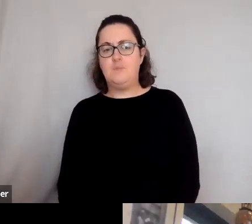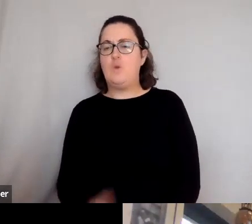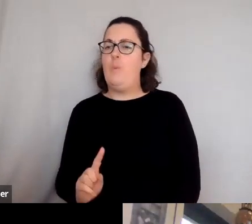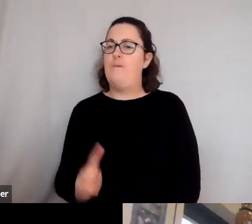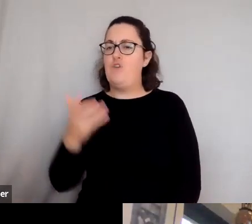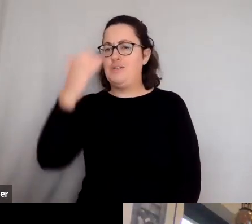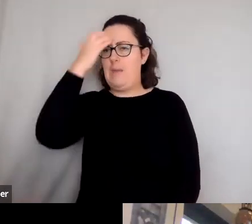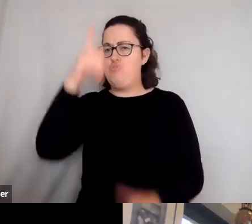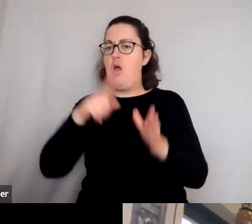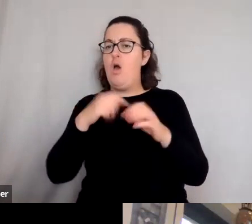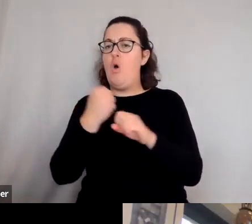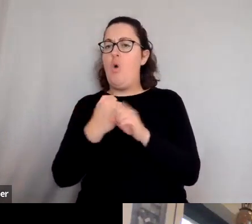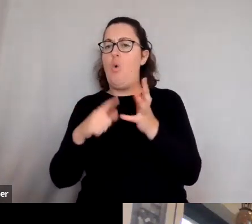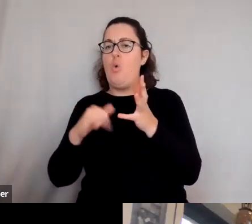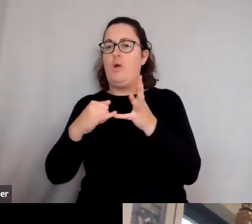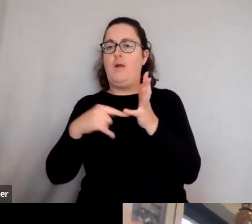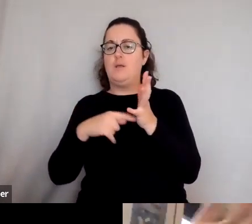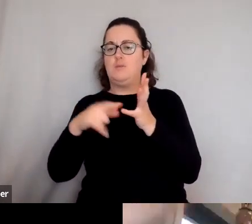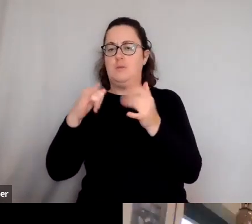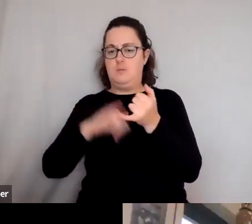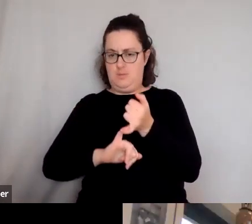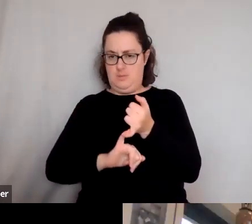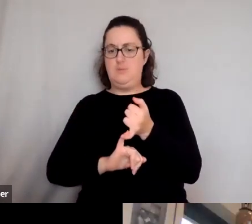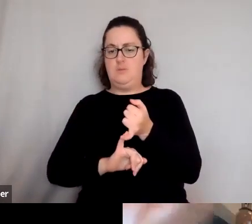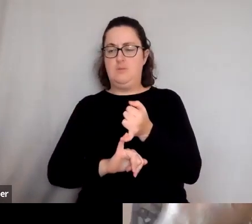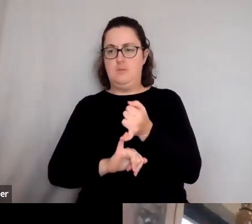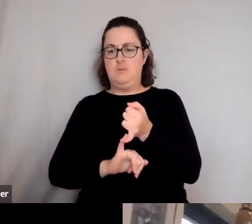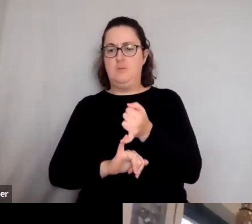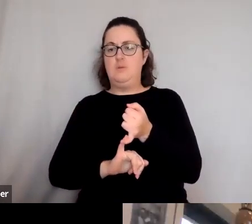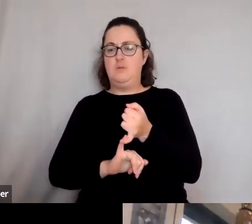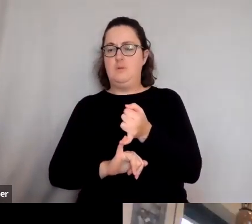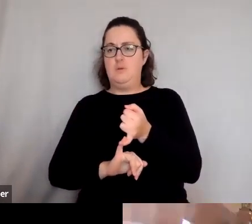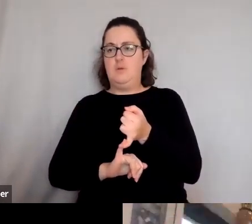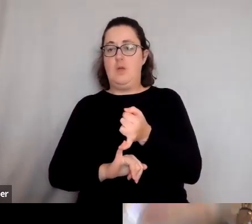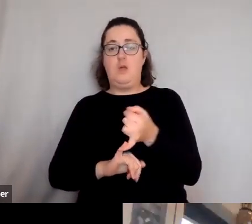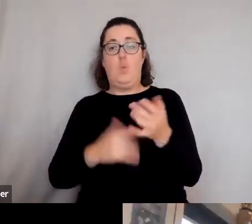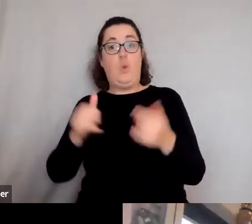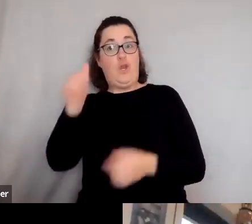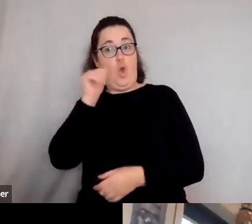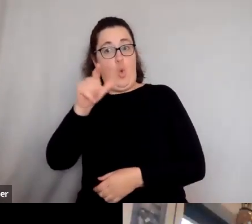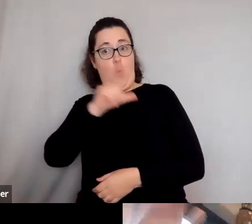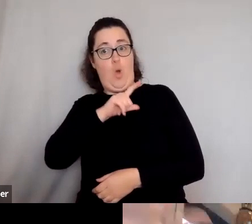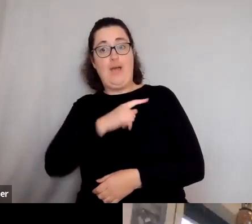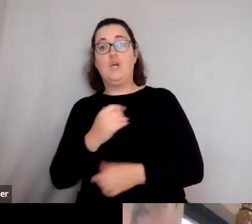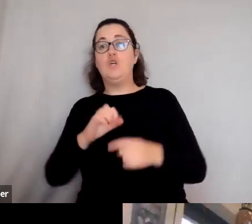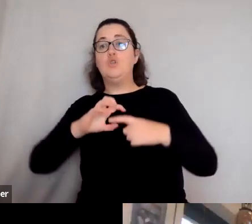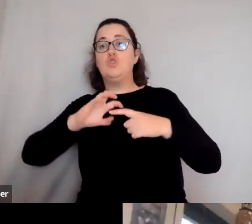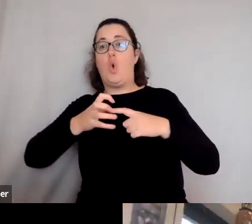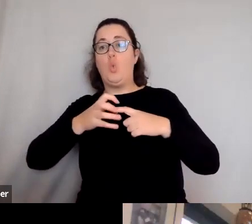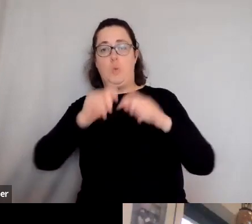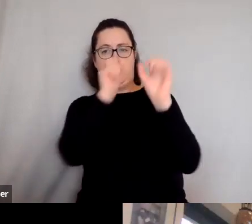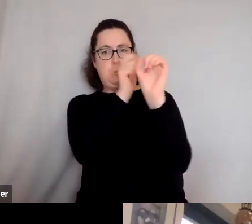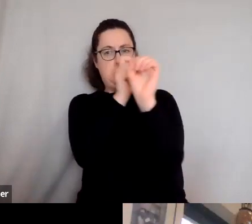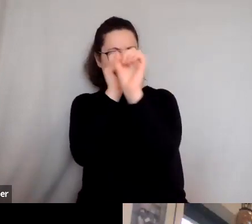Emperor Augustus, for example. We know it because it was all inscribed on stone, recording the